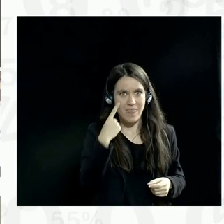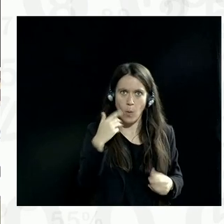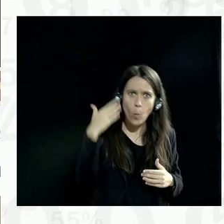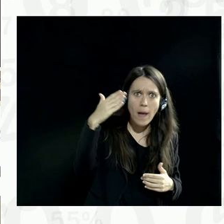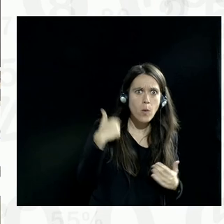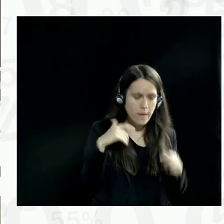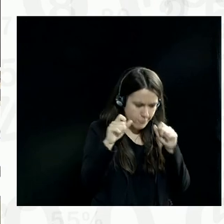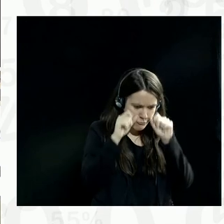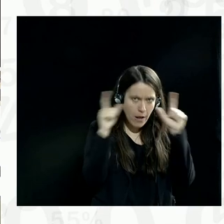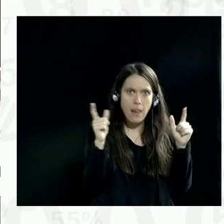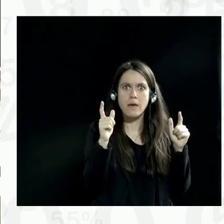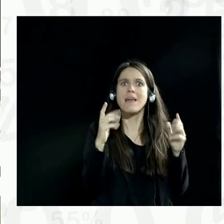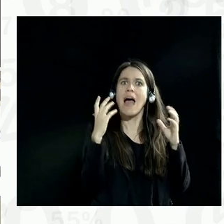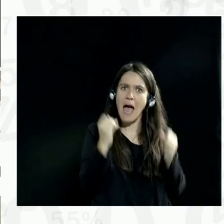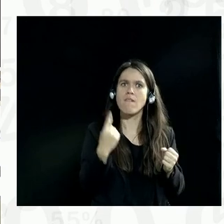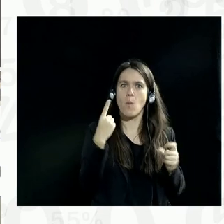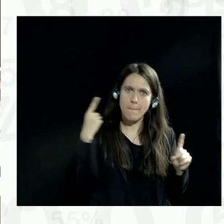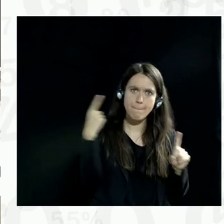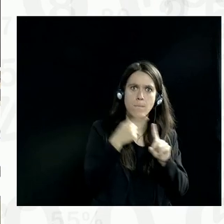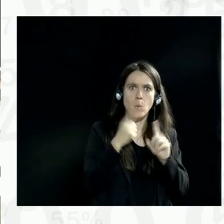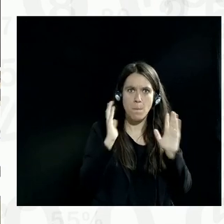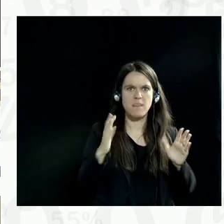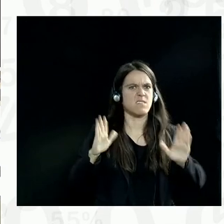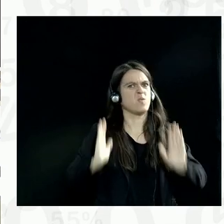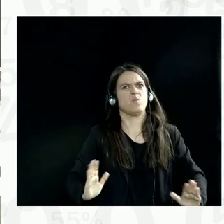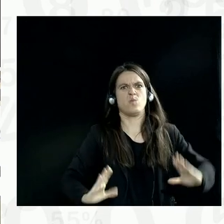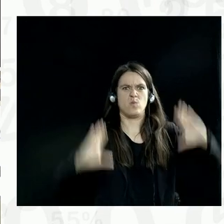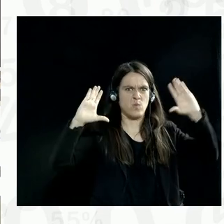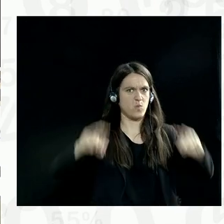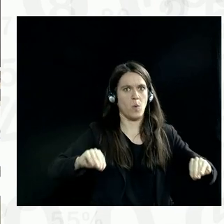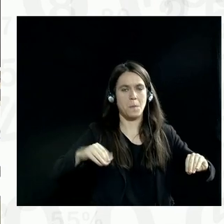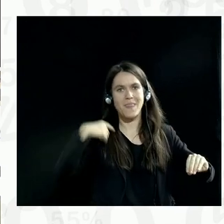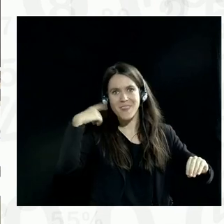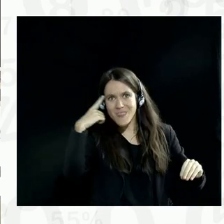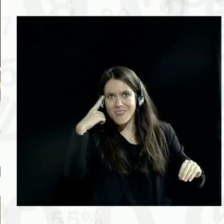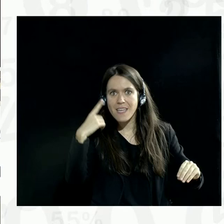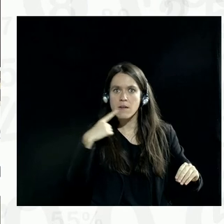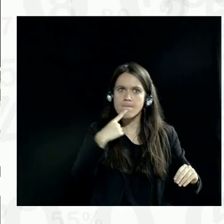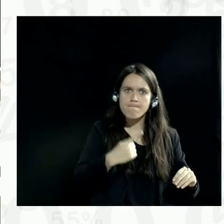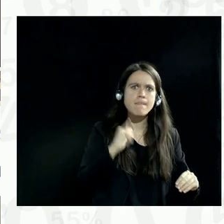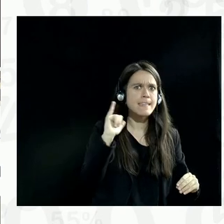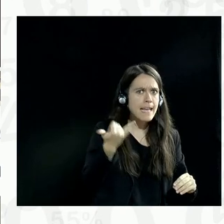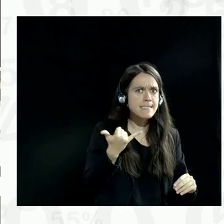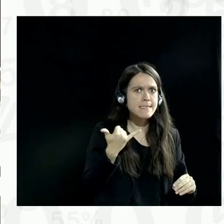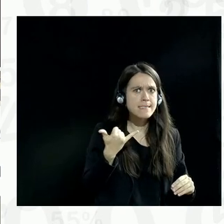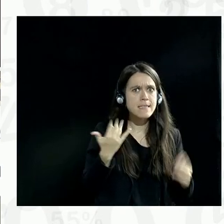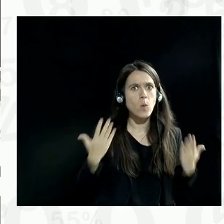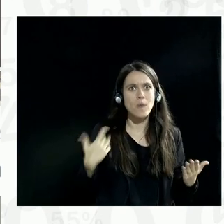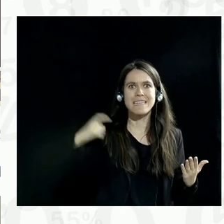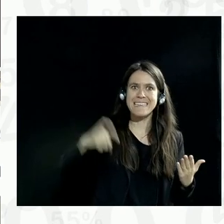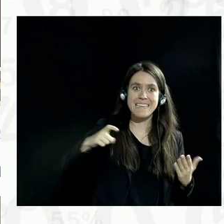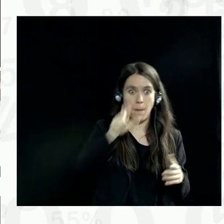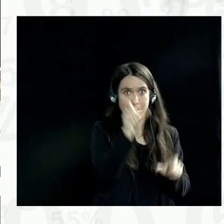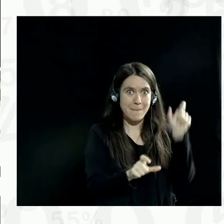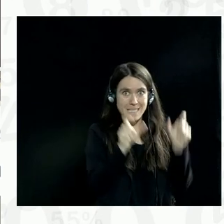realize that there is a point, where we have to stop, and think, and say, that yes, we need to put